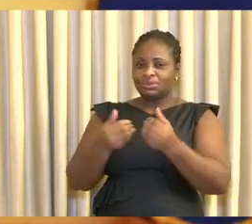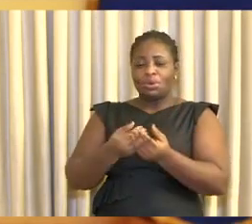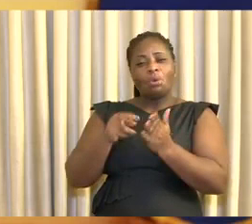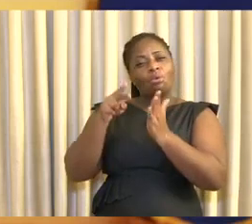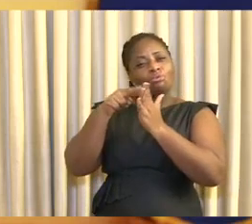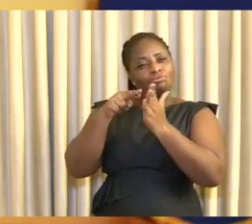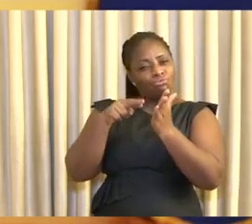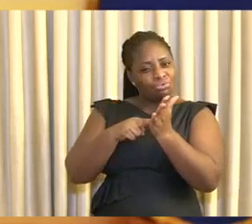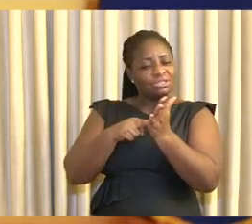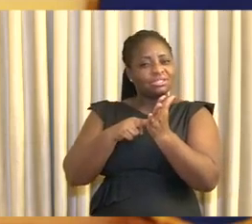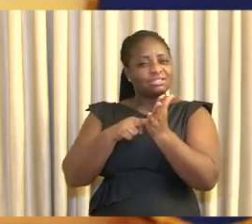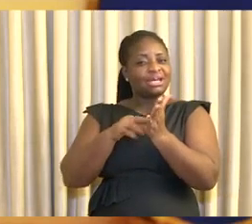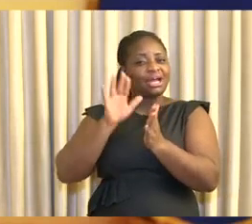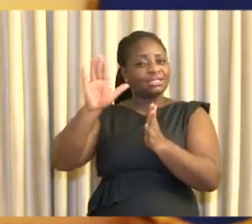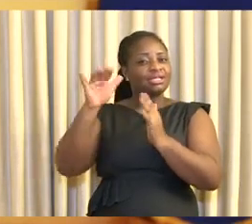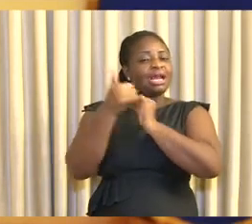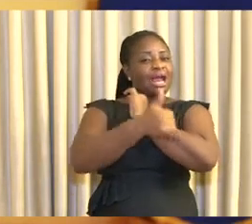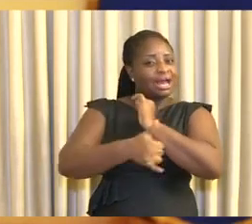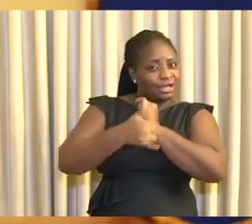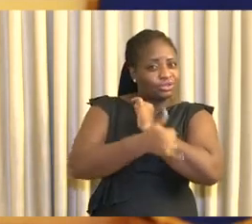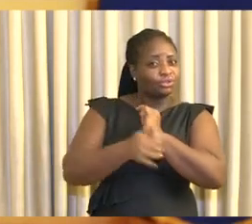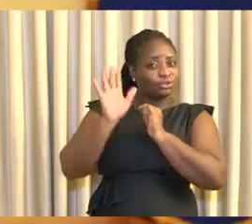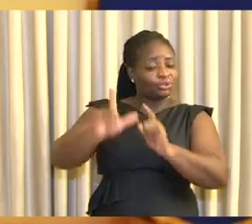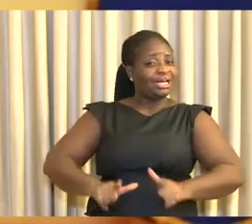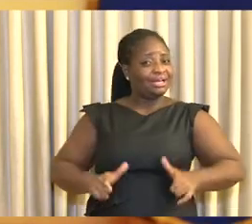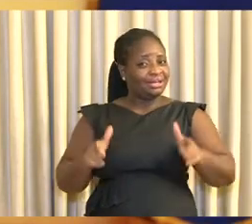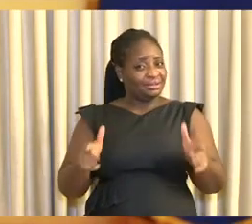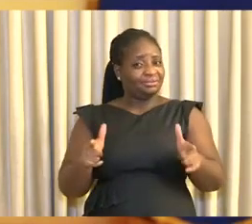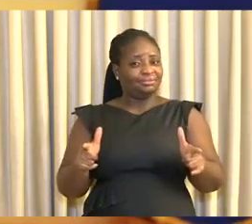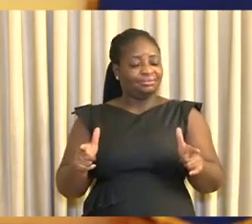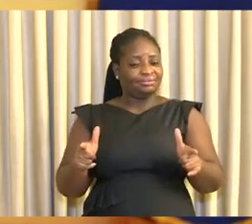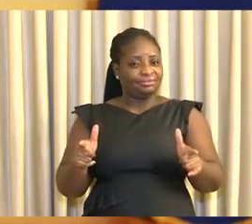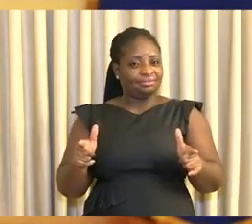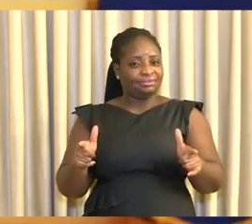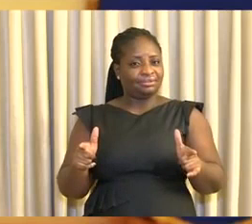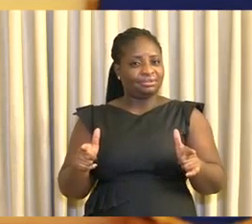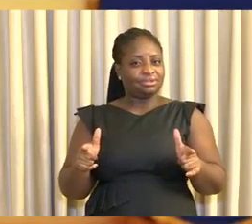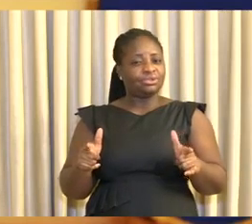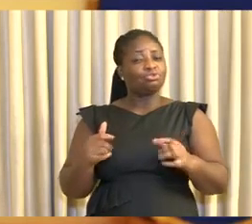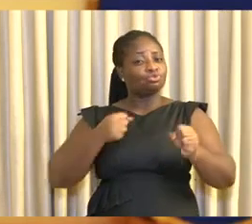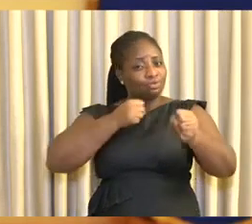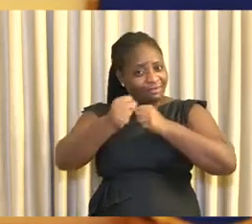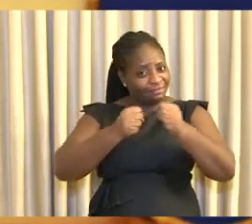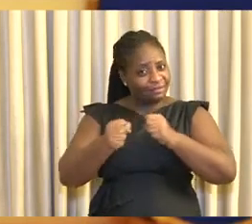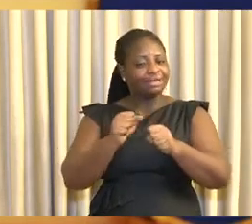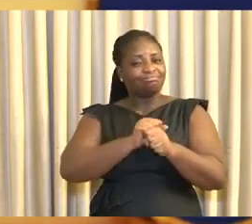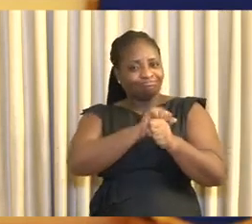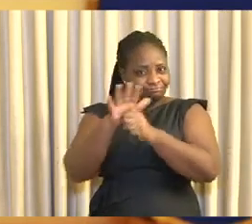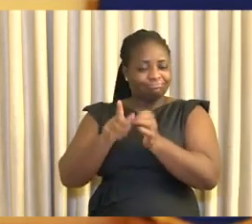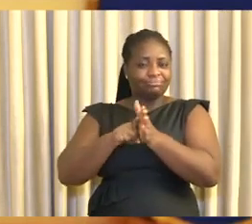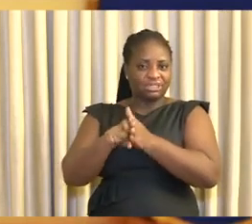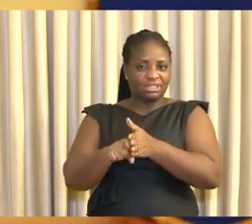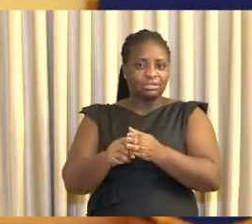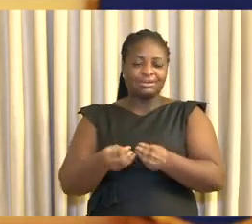in abiding by the rules and regulations that have been put in place by your host countries to combat the